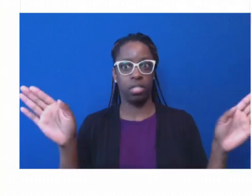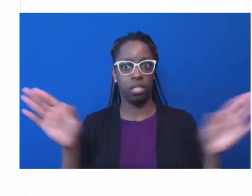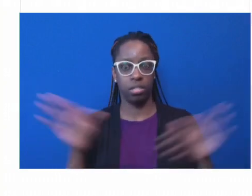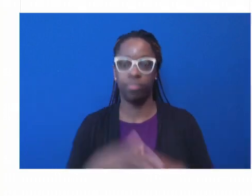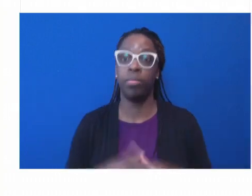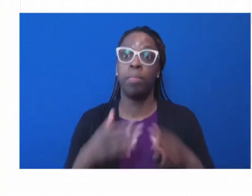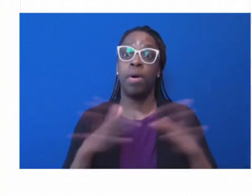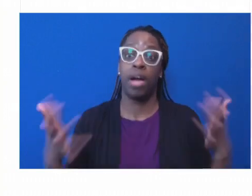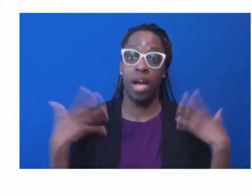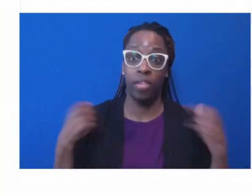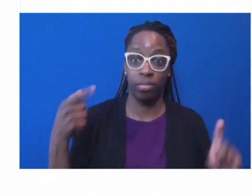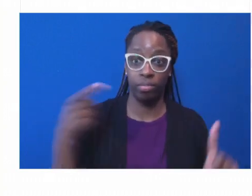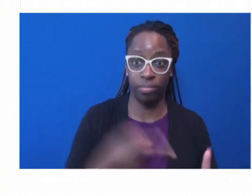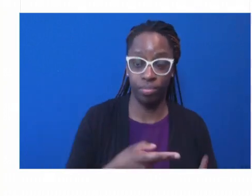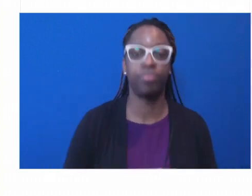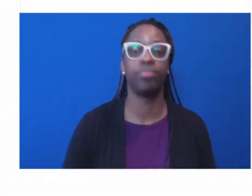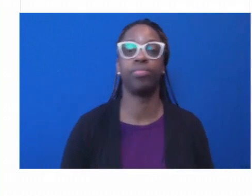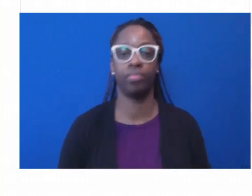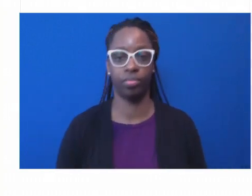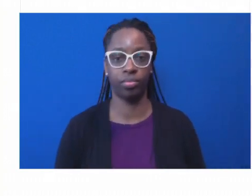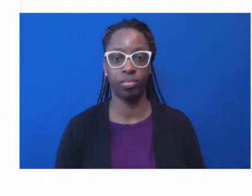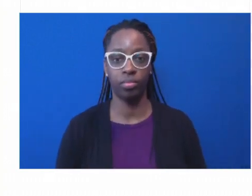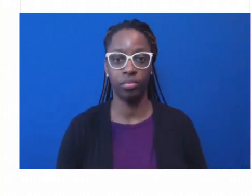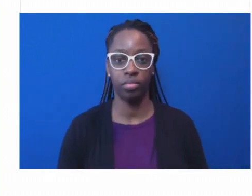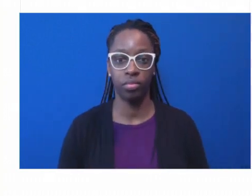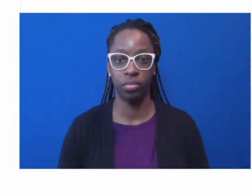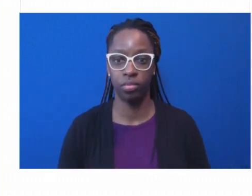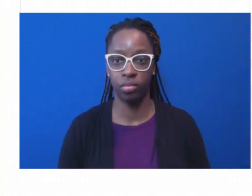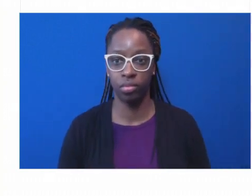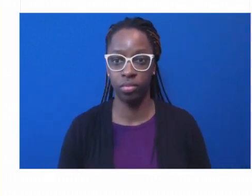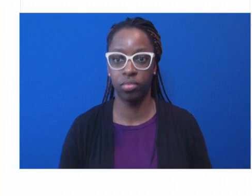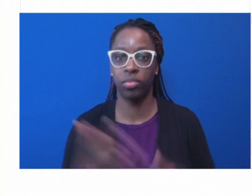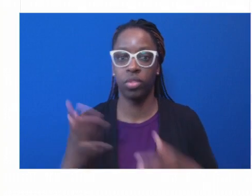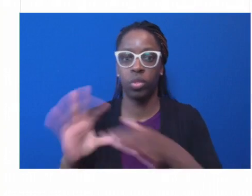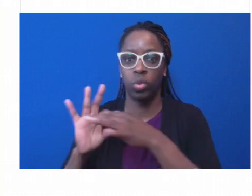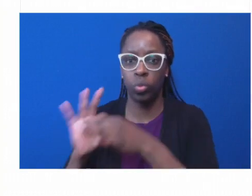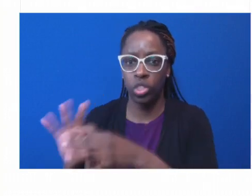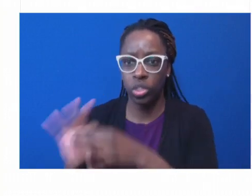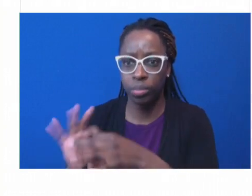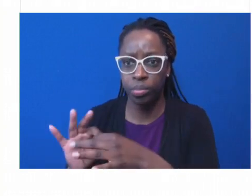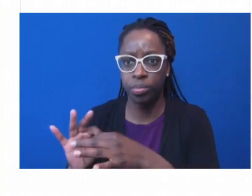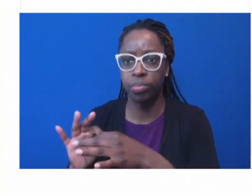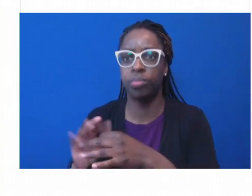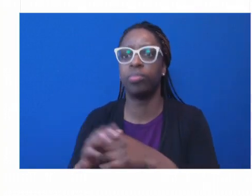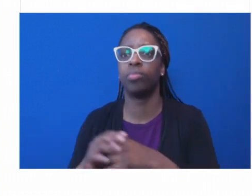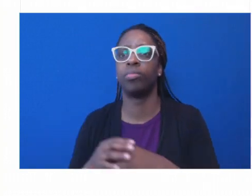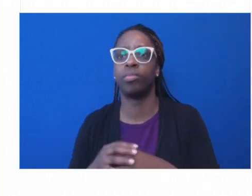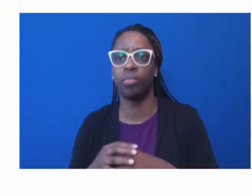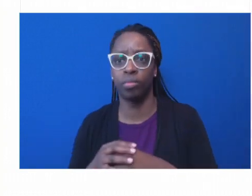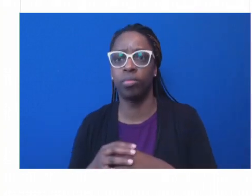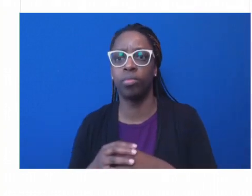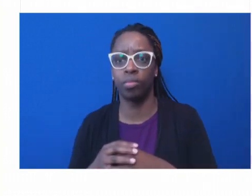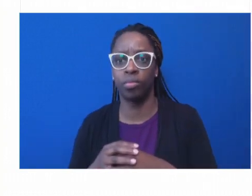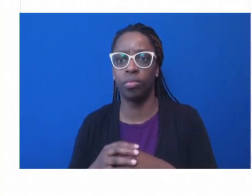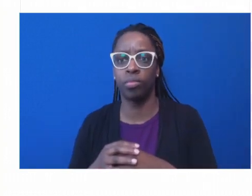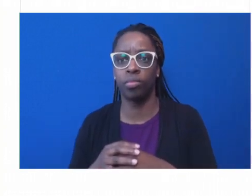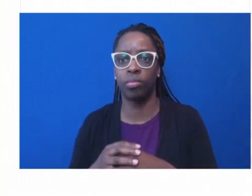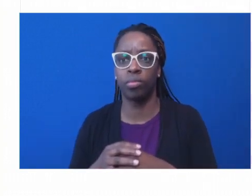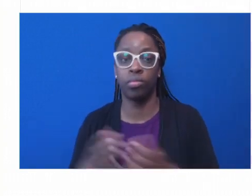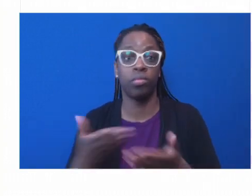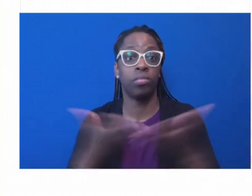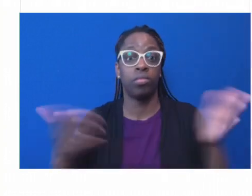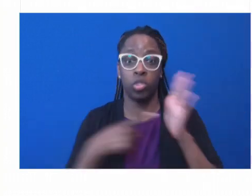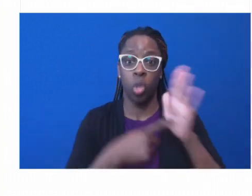is giving the tools for civil society organizations to communicate the value of public health today rather than using a